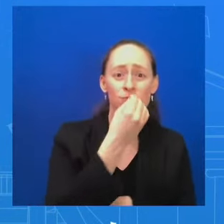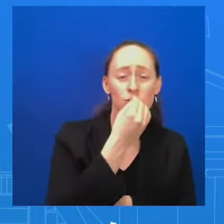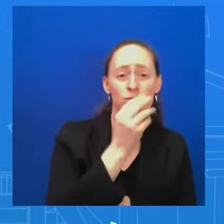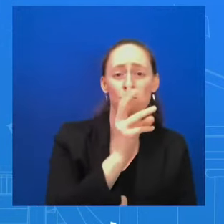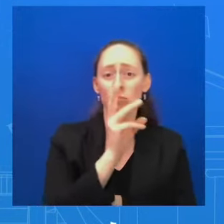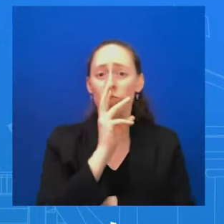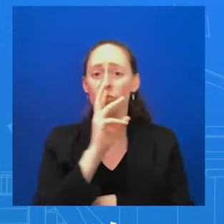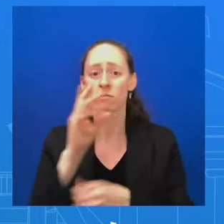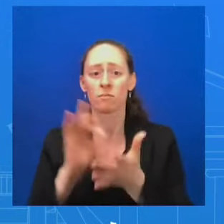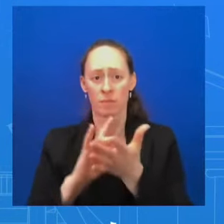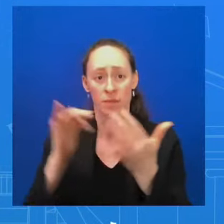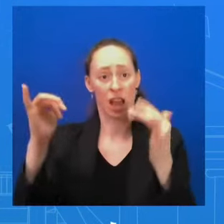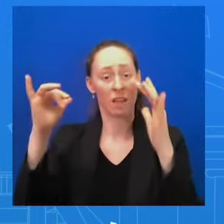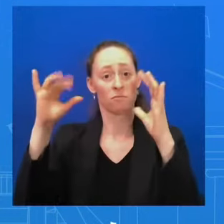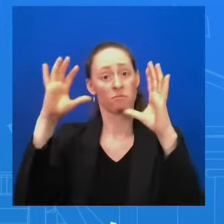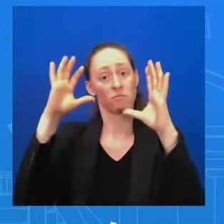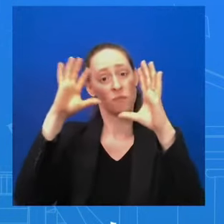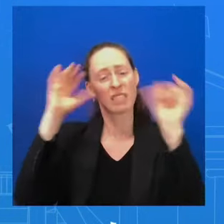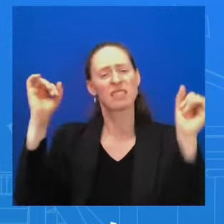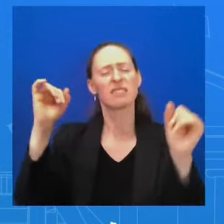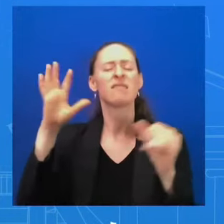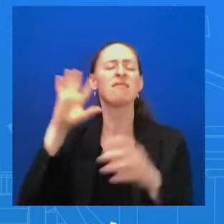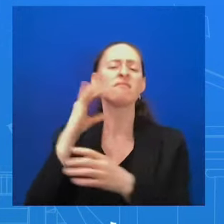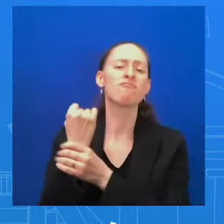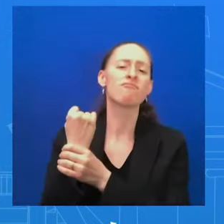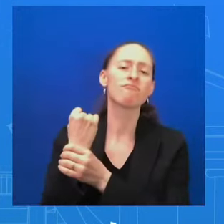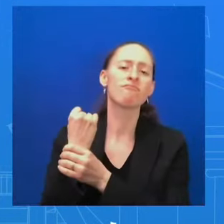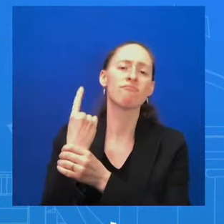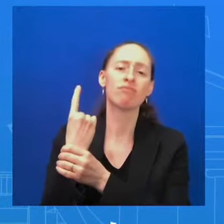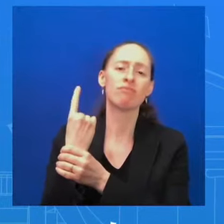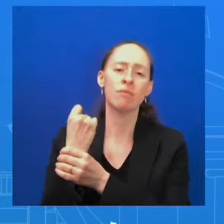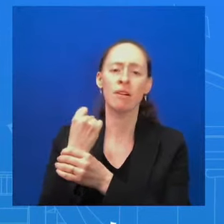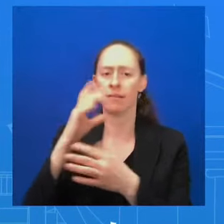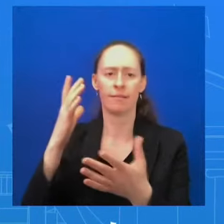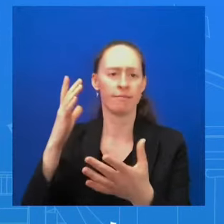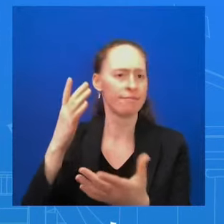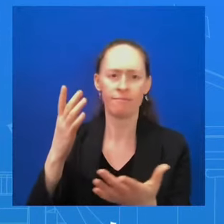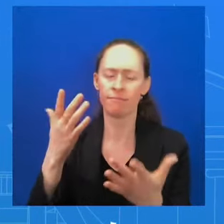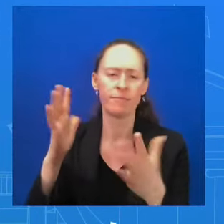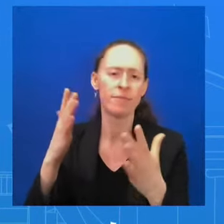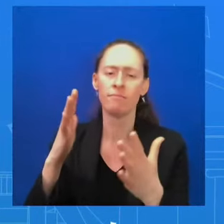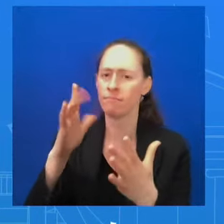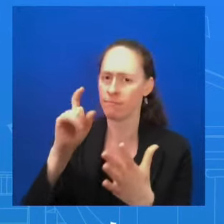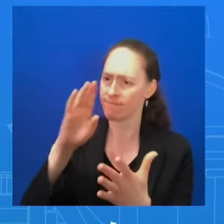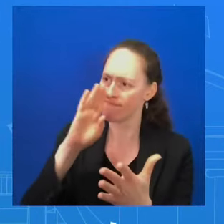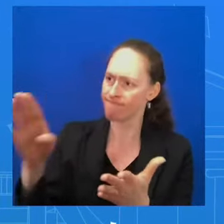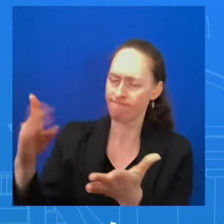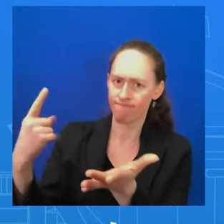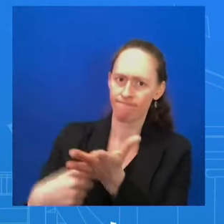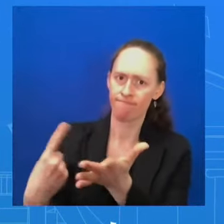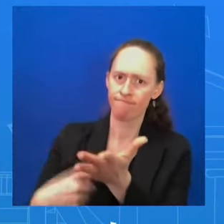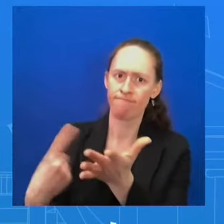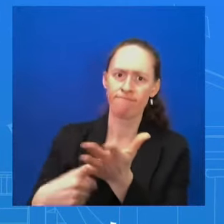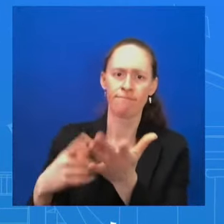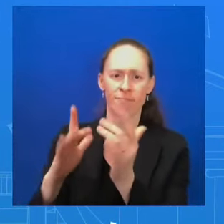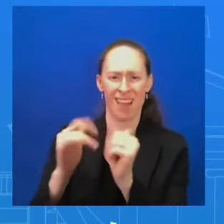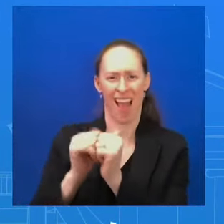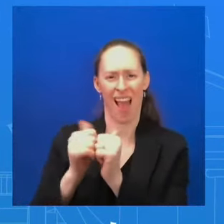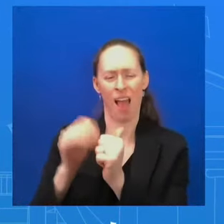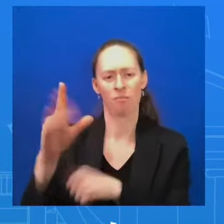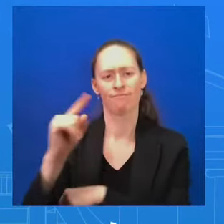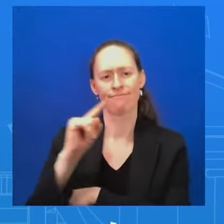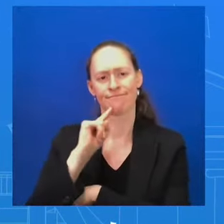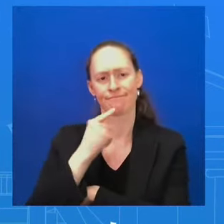heartbroken. He wanted to have this direct conversation on how to keep humanitarian aid workers safe, protected, and also